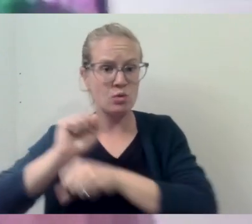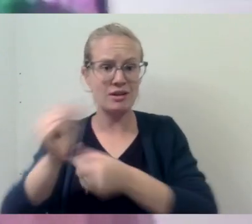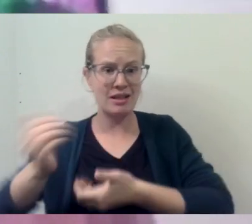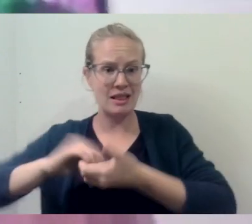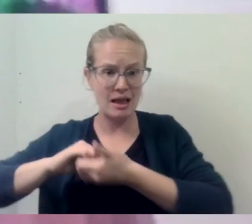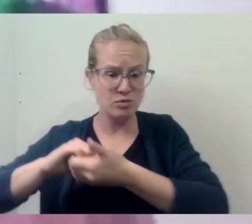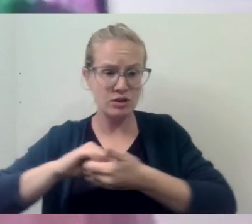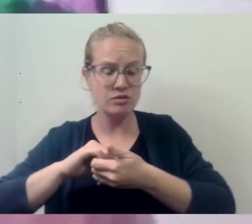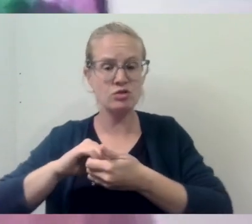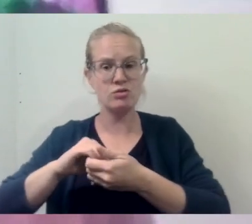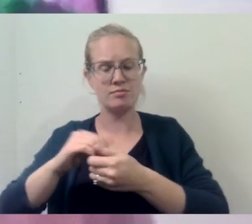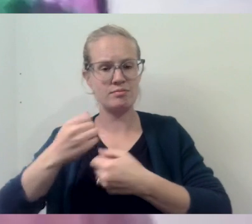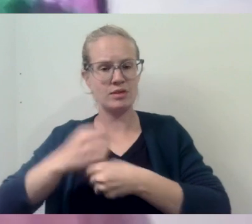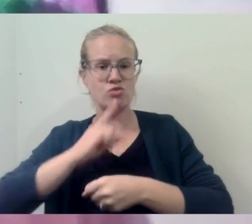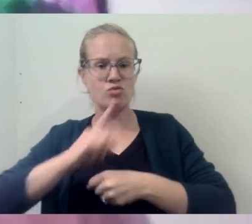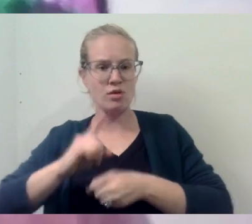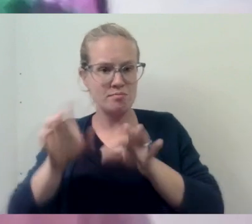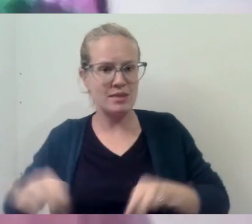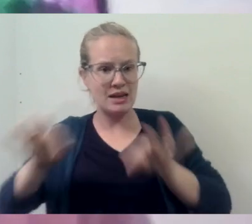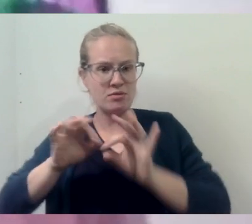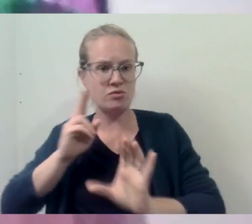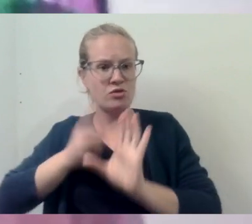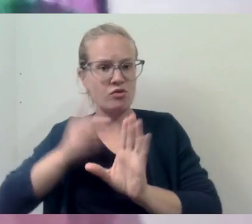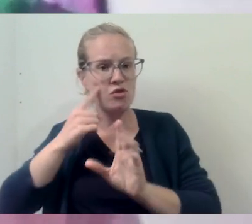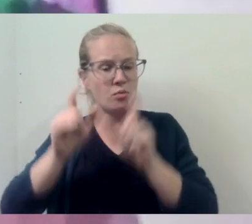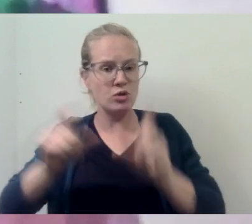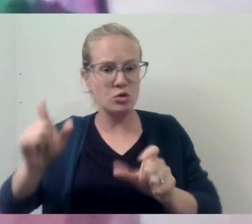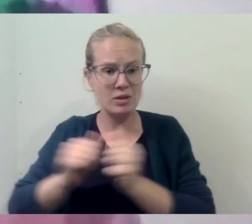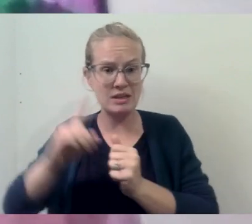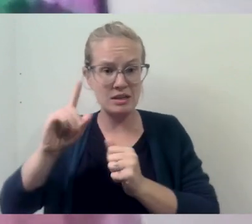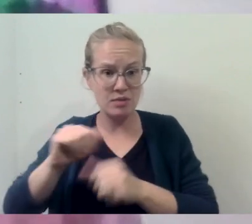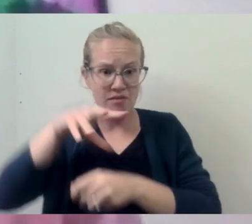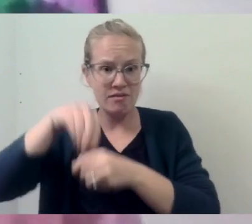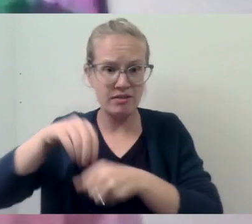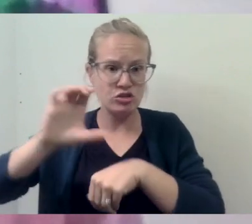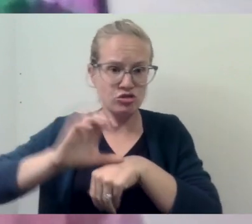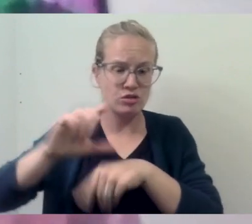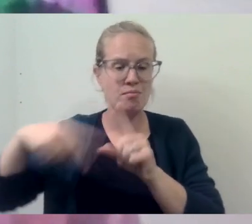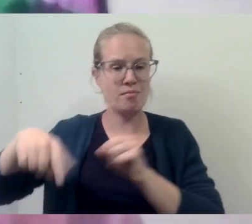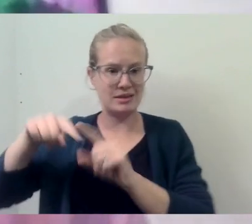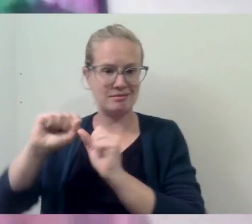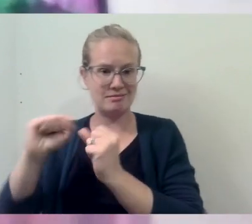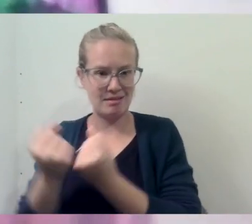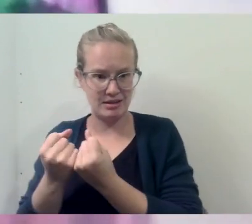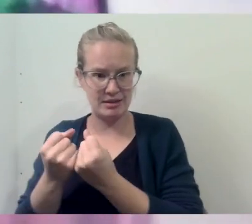meaningful participation of persons with disabilities in church and society.